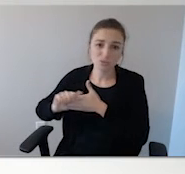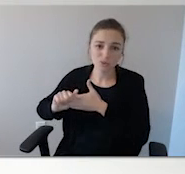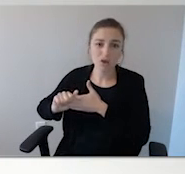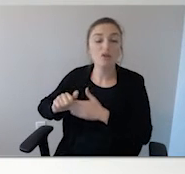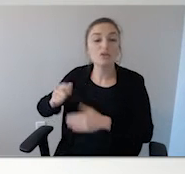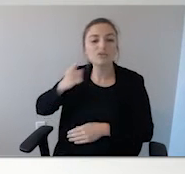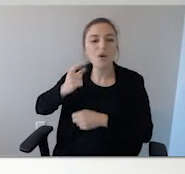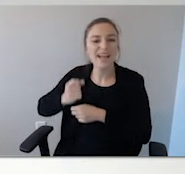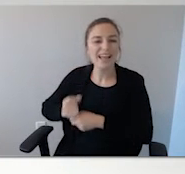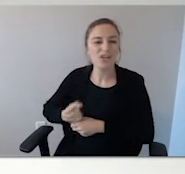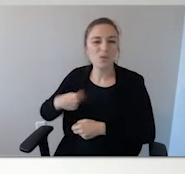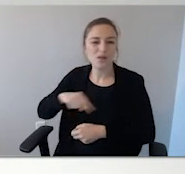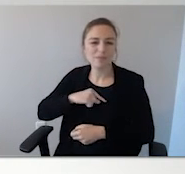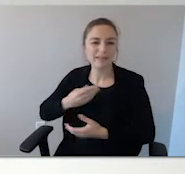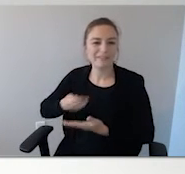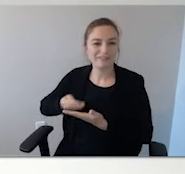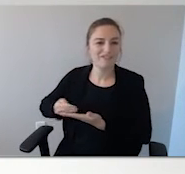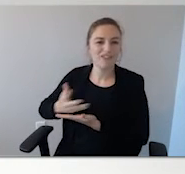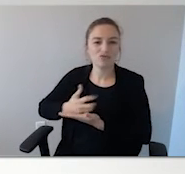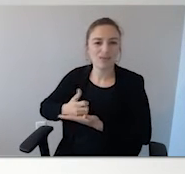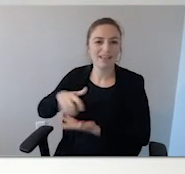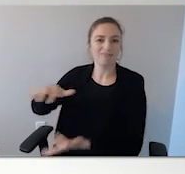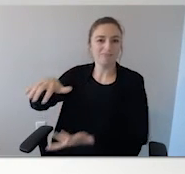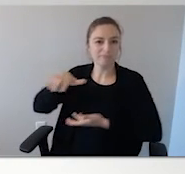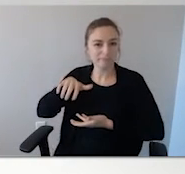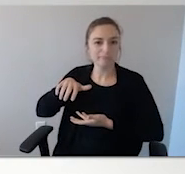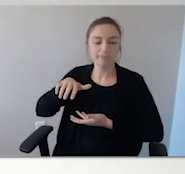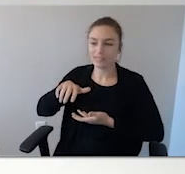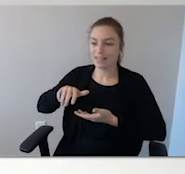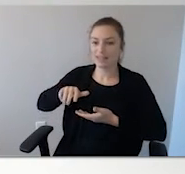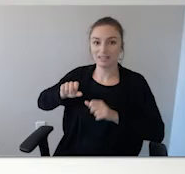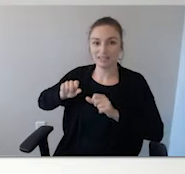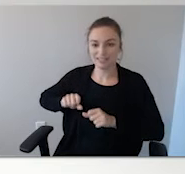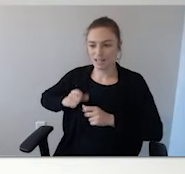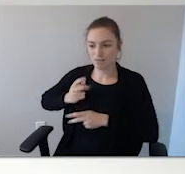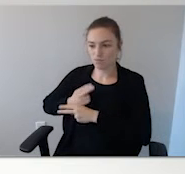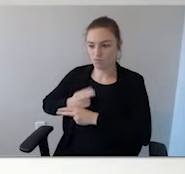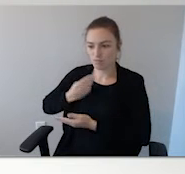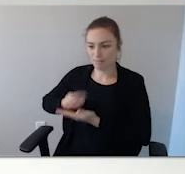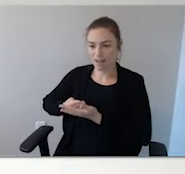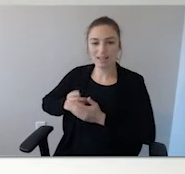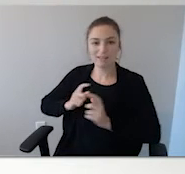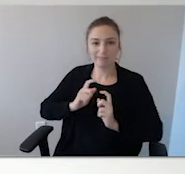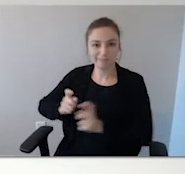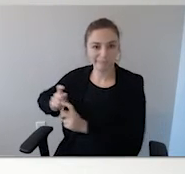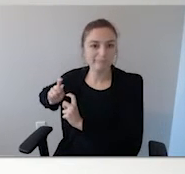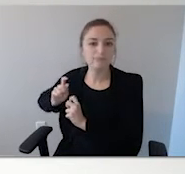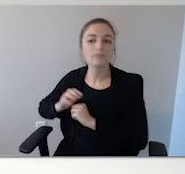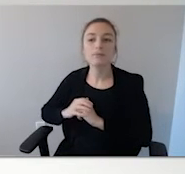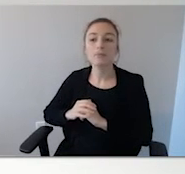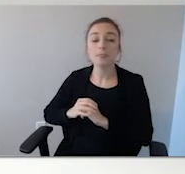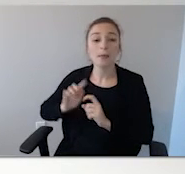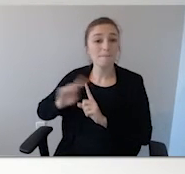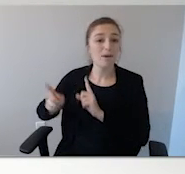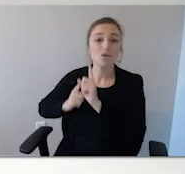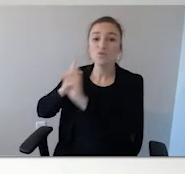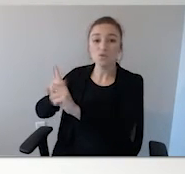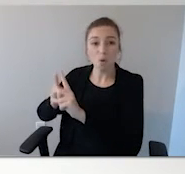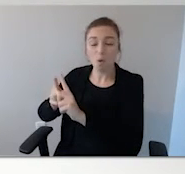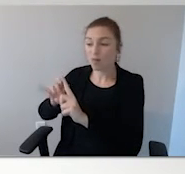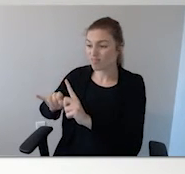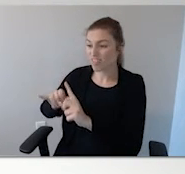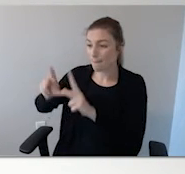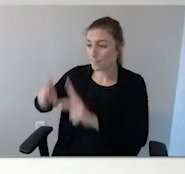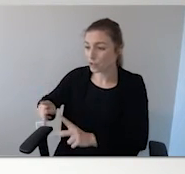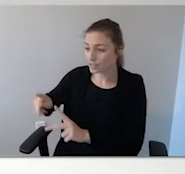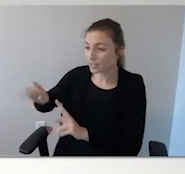fundraiser. And so, but again, the goal behind that is when we bring that individual back home safely,